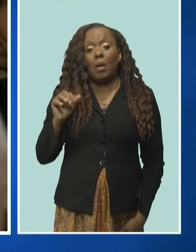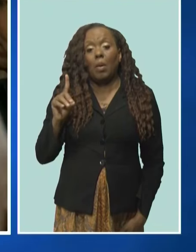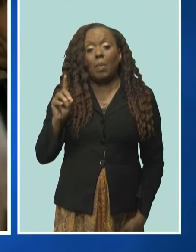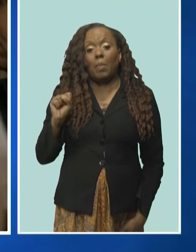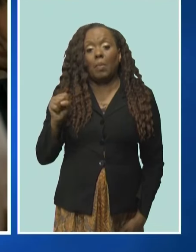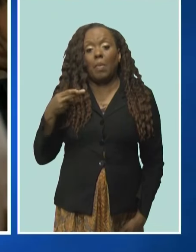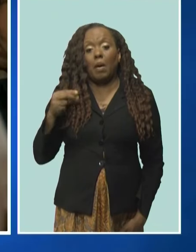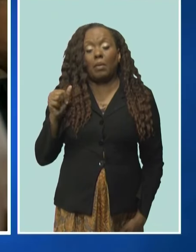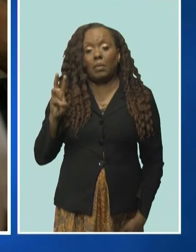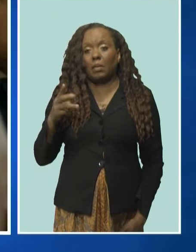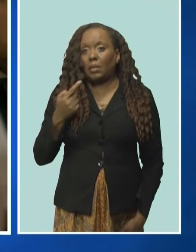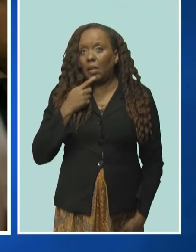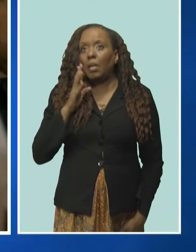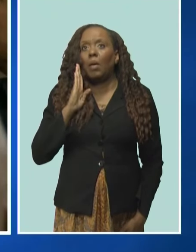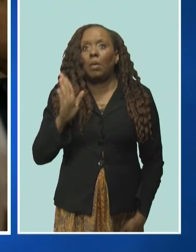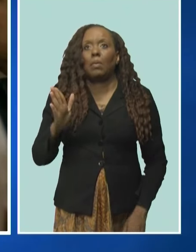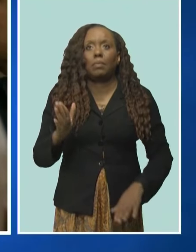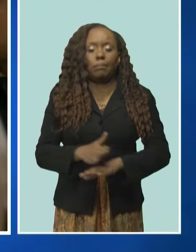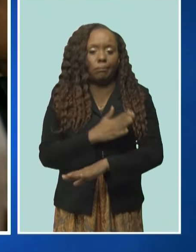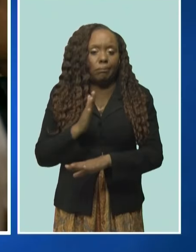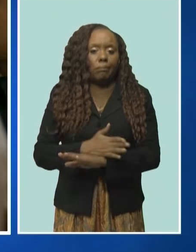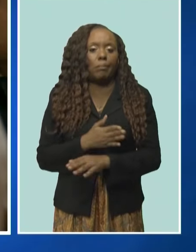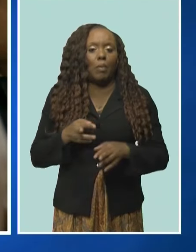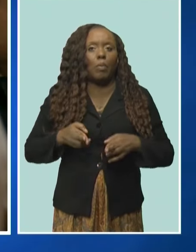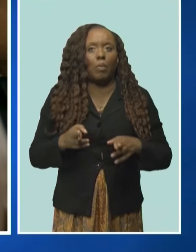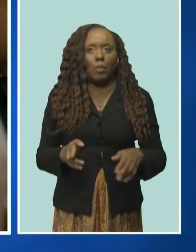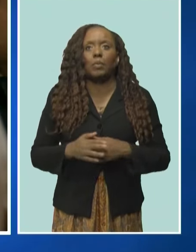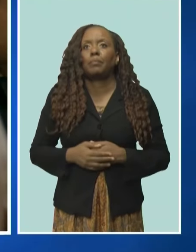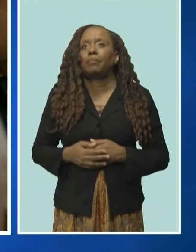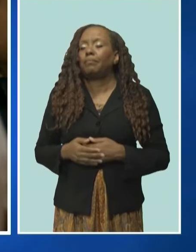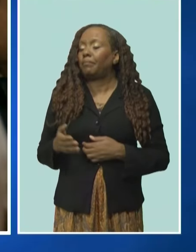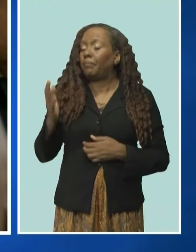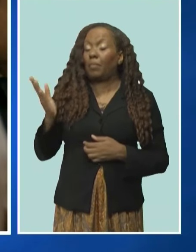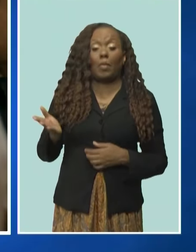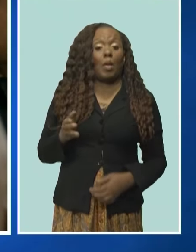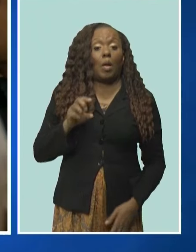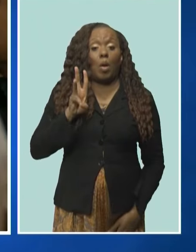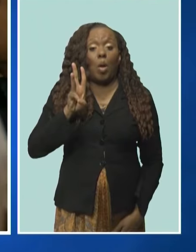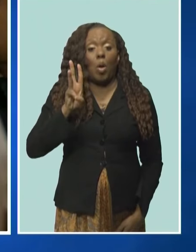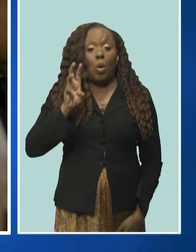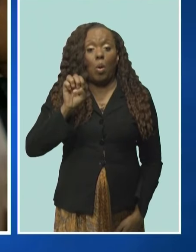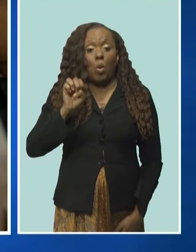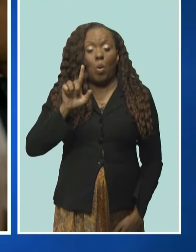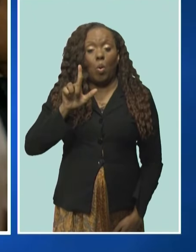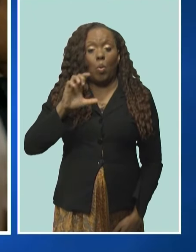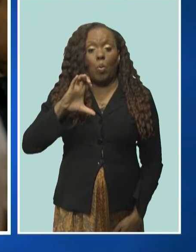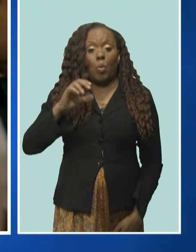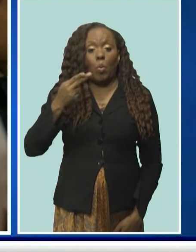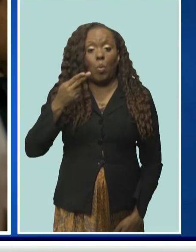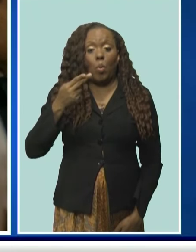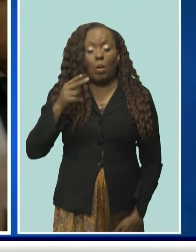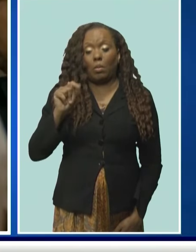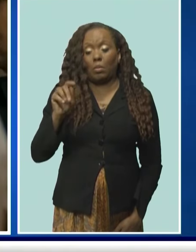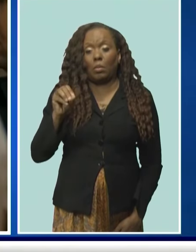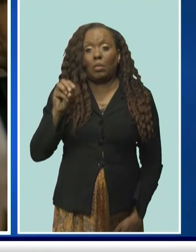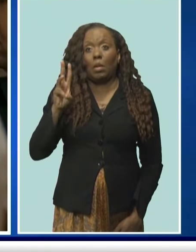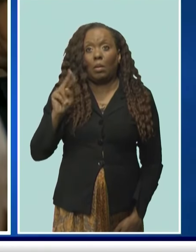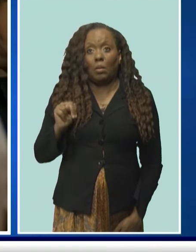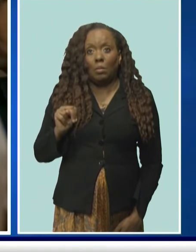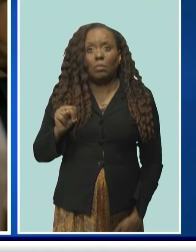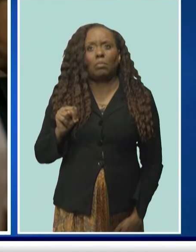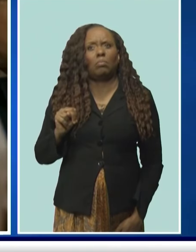Rehabilitation Programme. Welch Town, Welch Village is definitely on the list as one of the priority roads for the Scotland District.